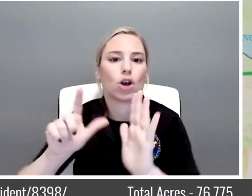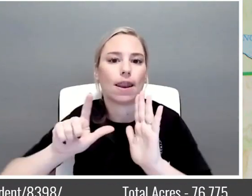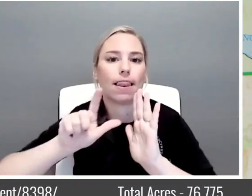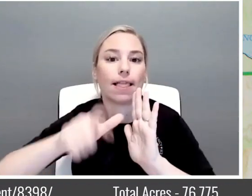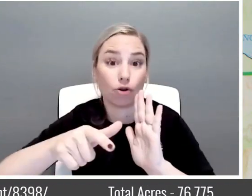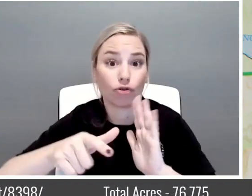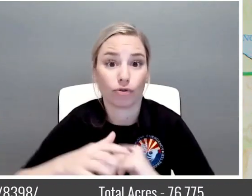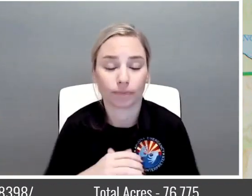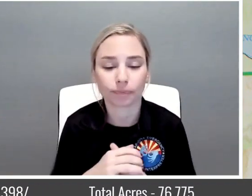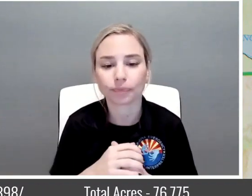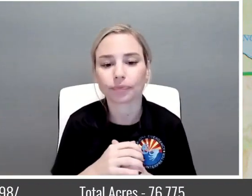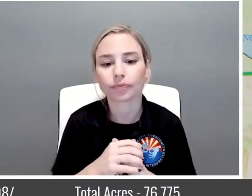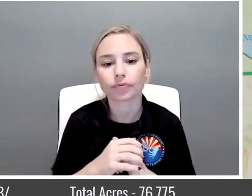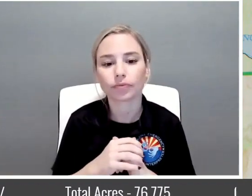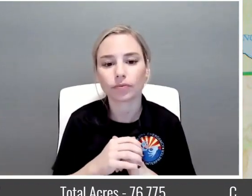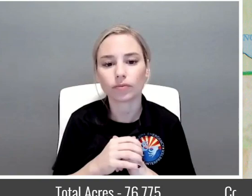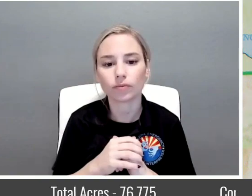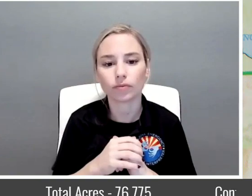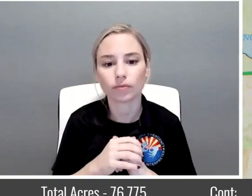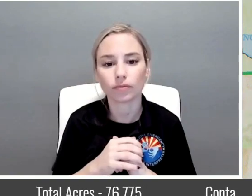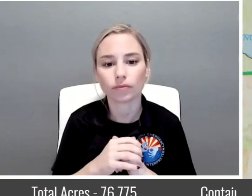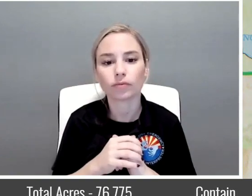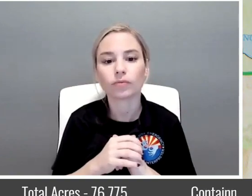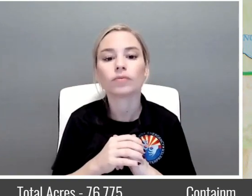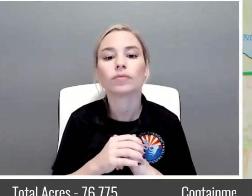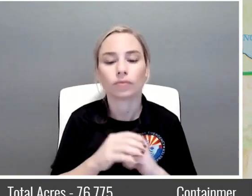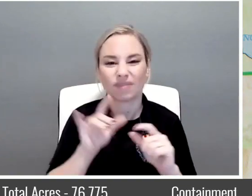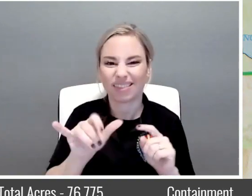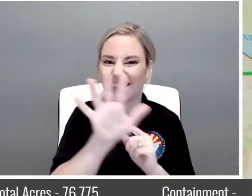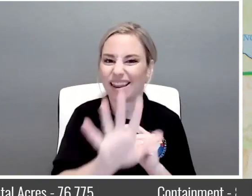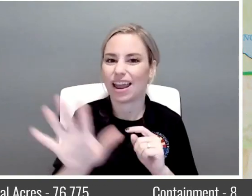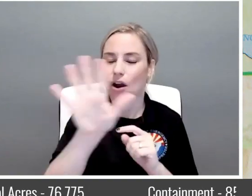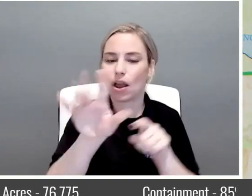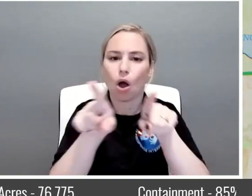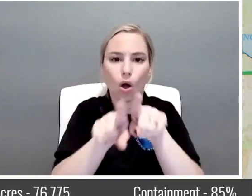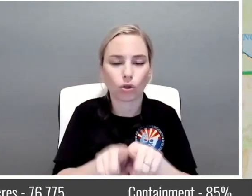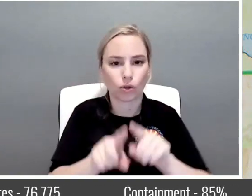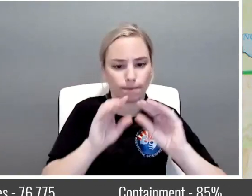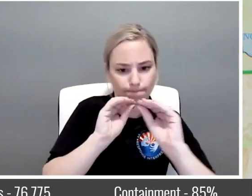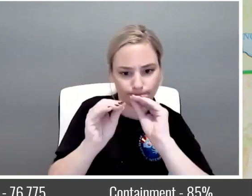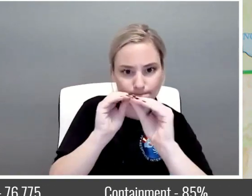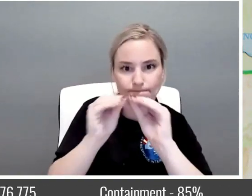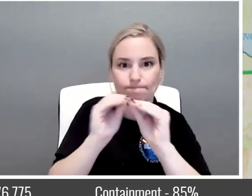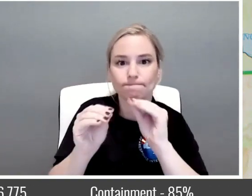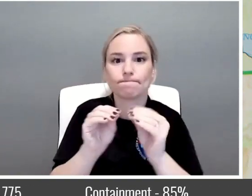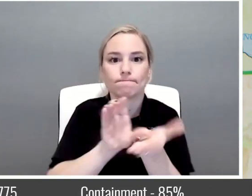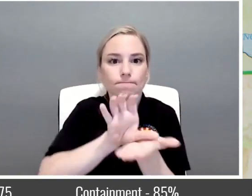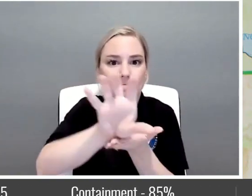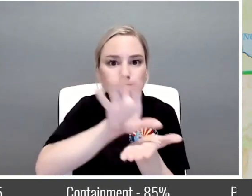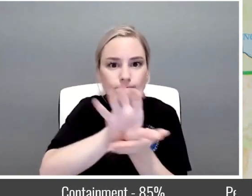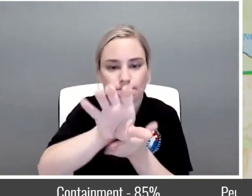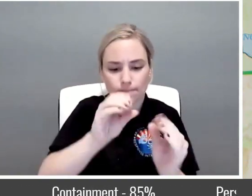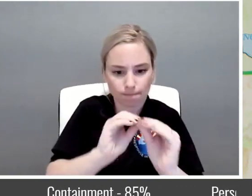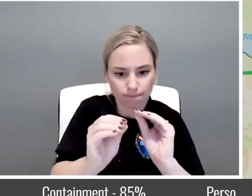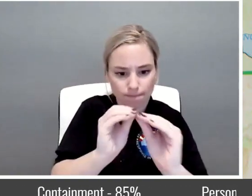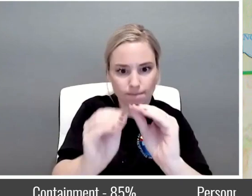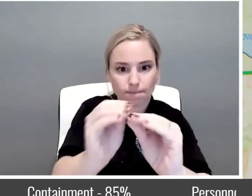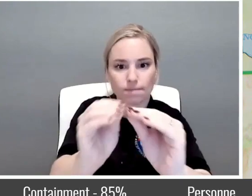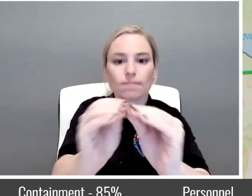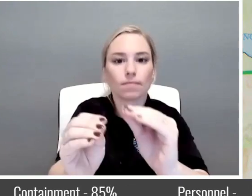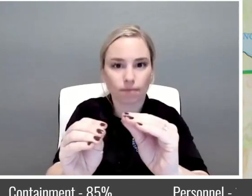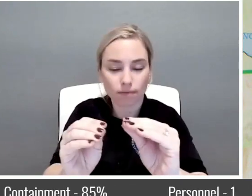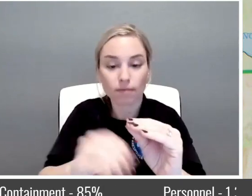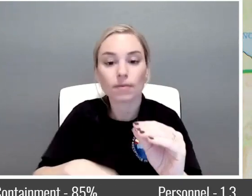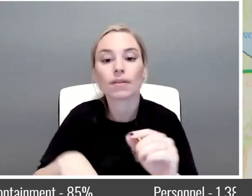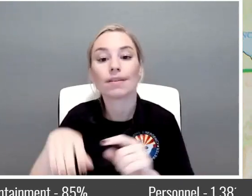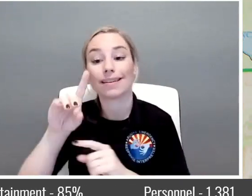We're continuing with the suppression repair up around into Division Juliet area up here around the Deadwood Road,